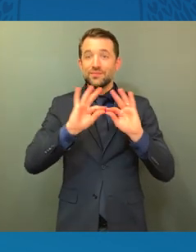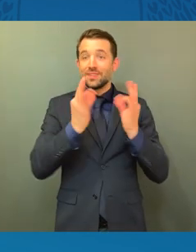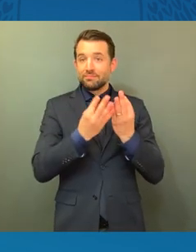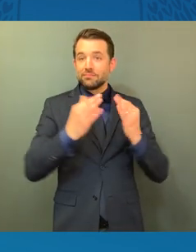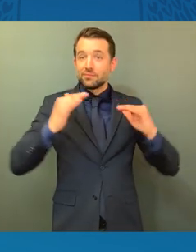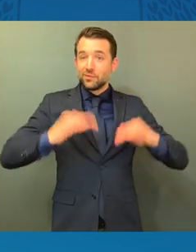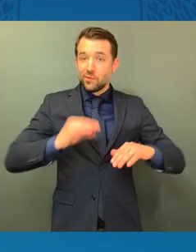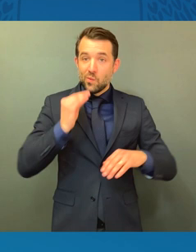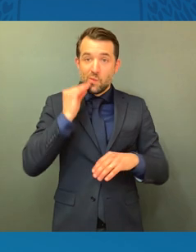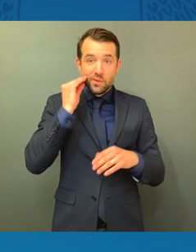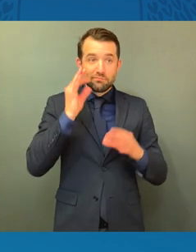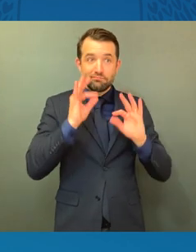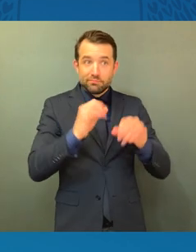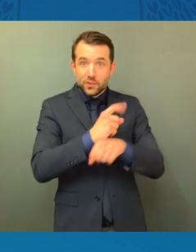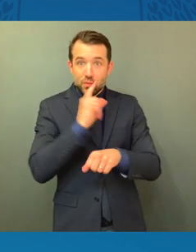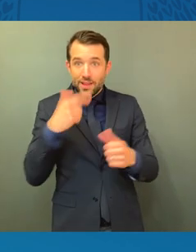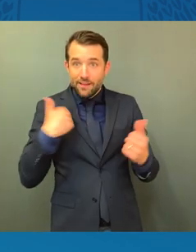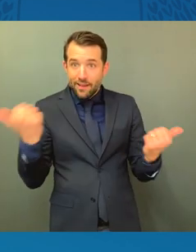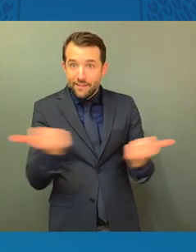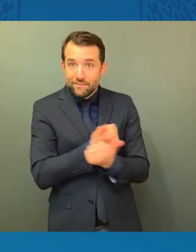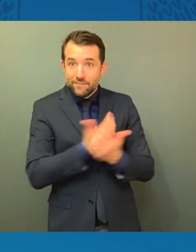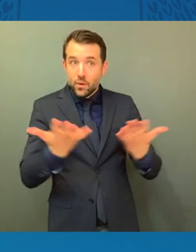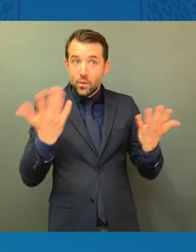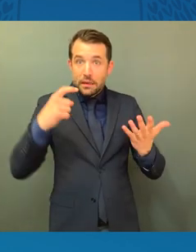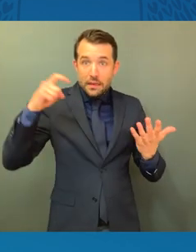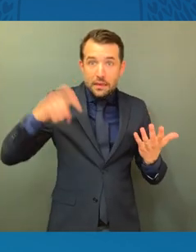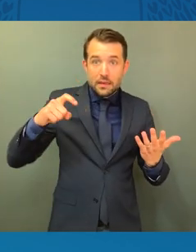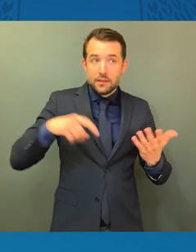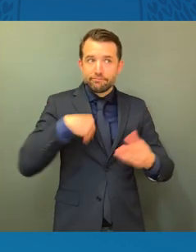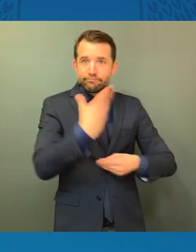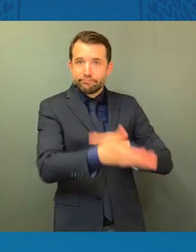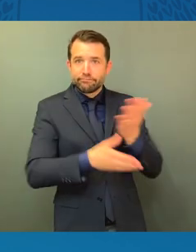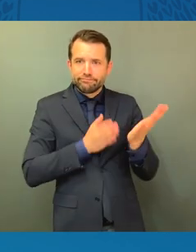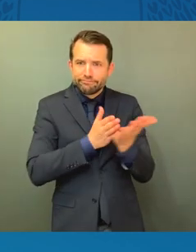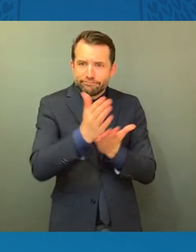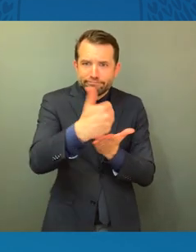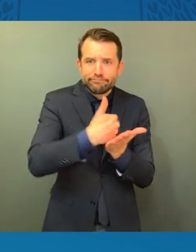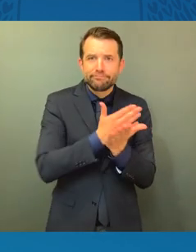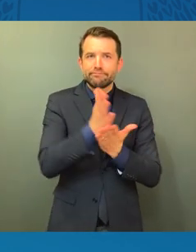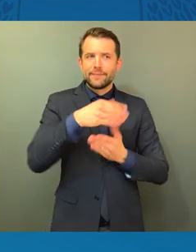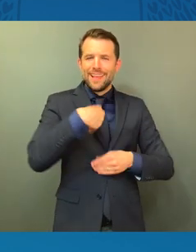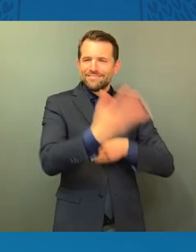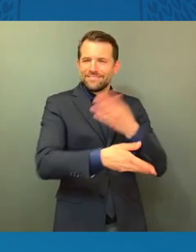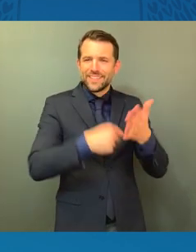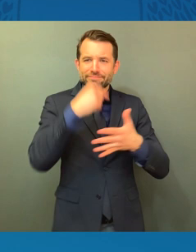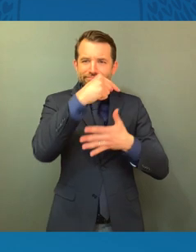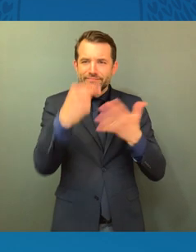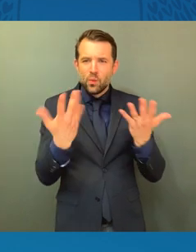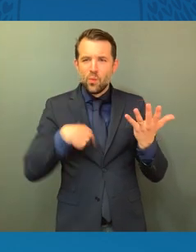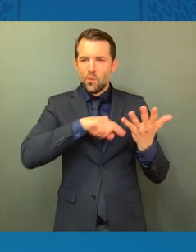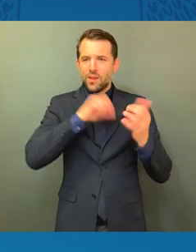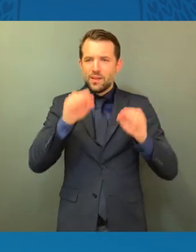the needs of that family as well, to be able to provide the best that we can for those young people.